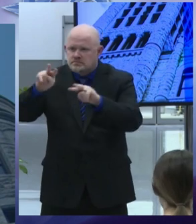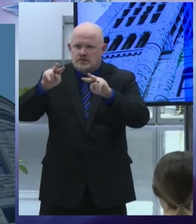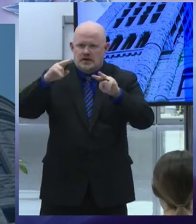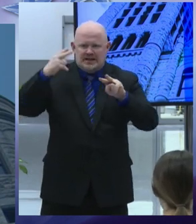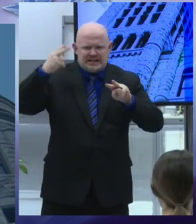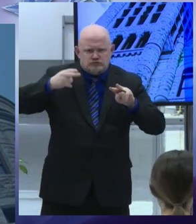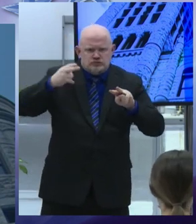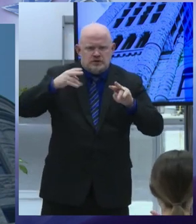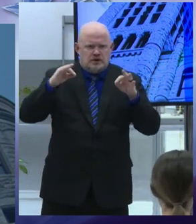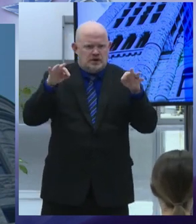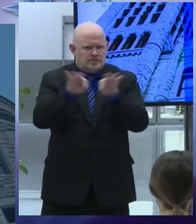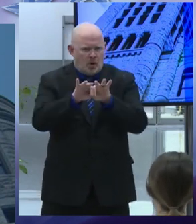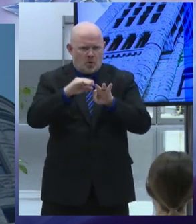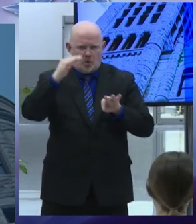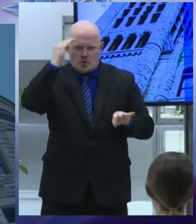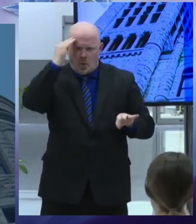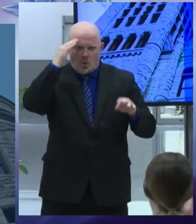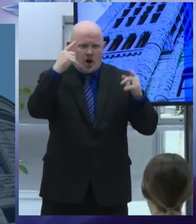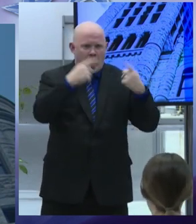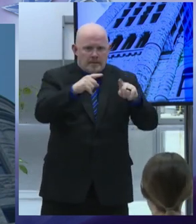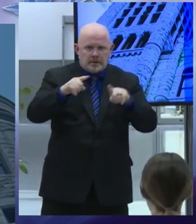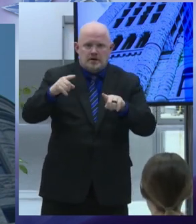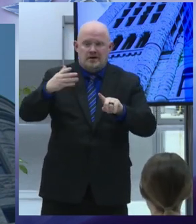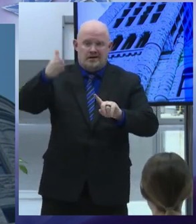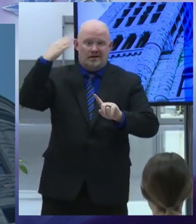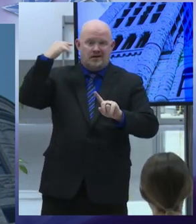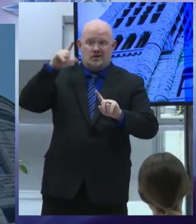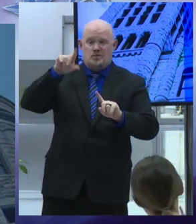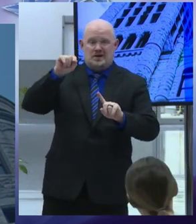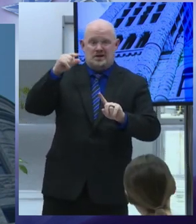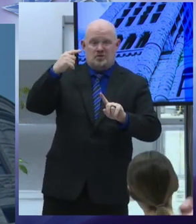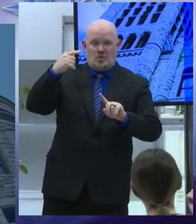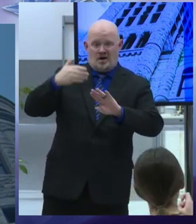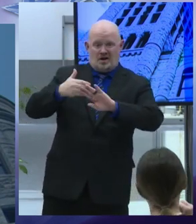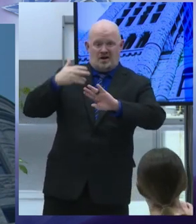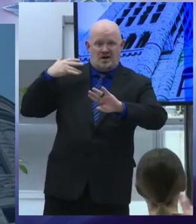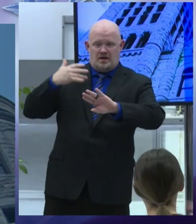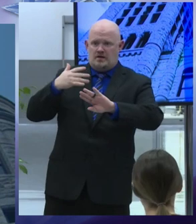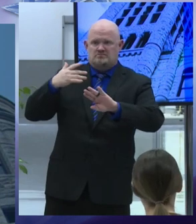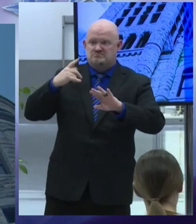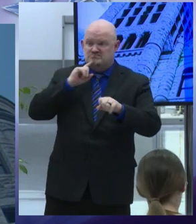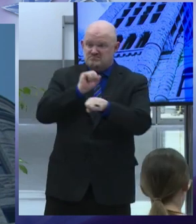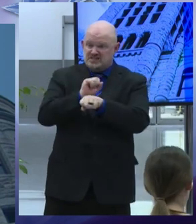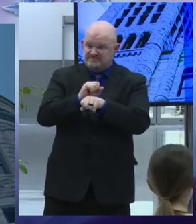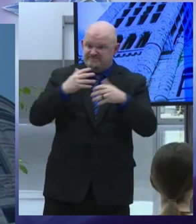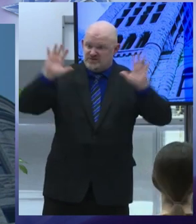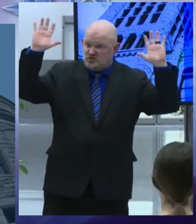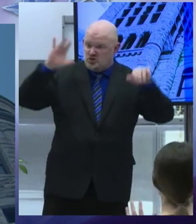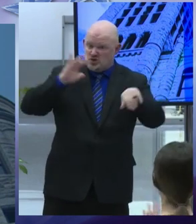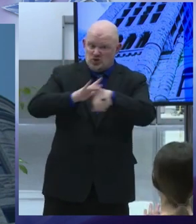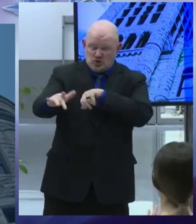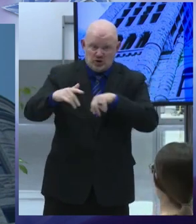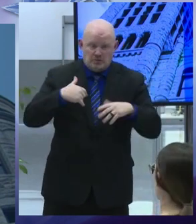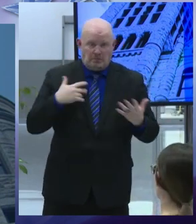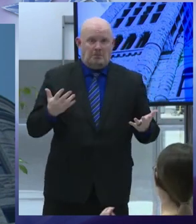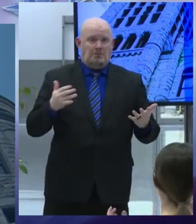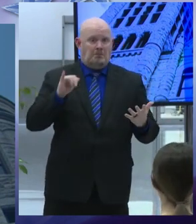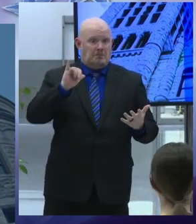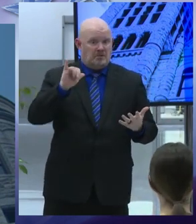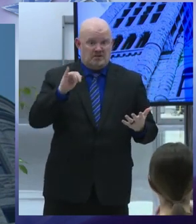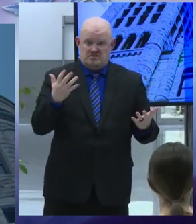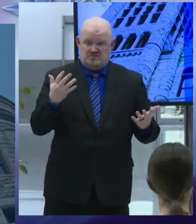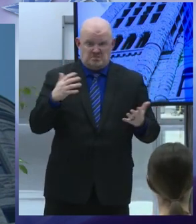last year that's the earliest it's ever been done for the second straight year they found no material weaknesses in our internal